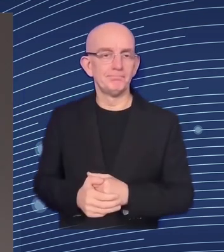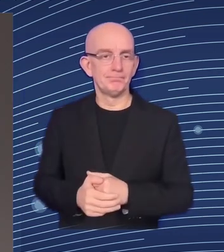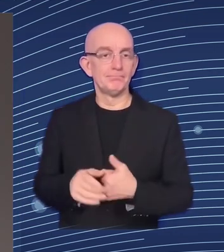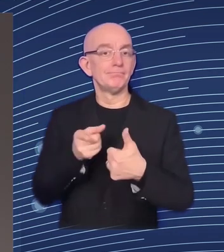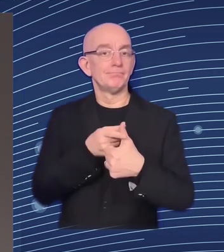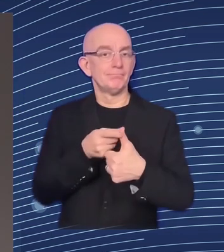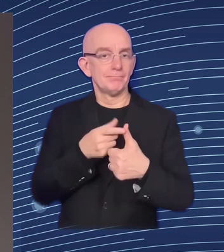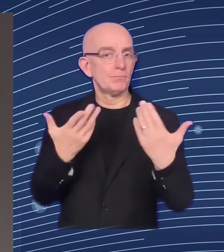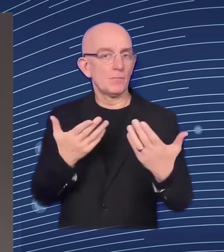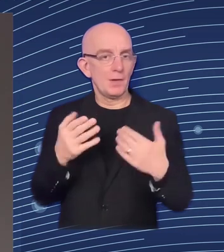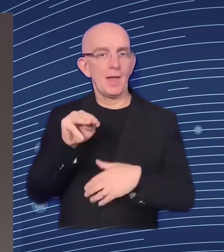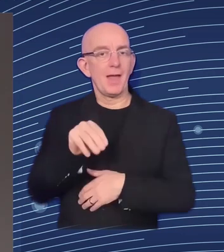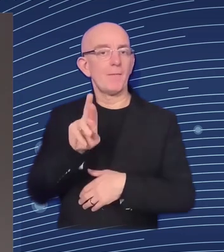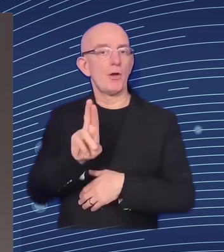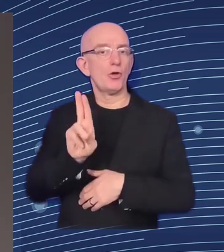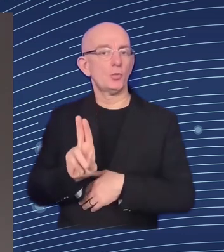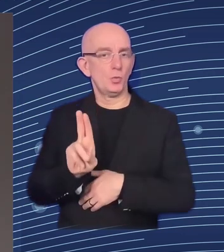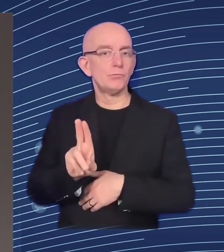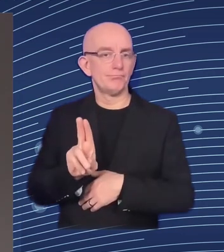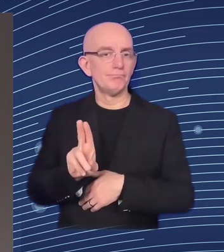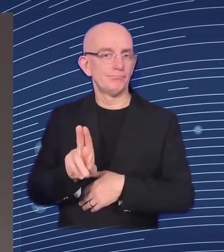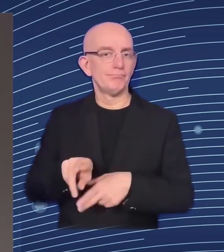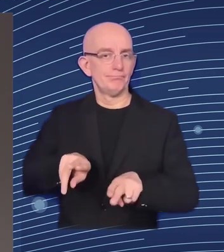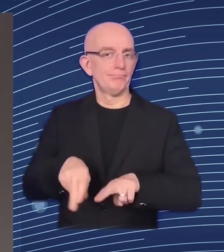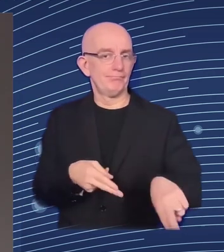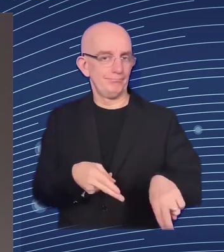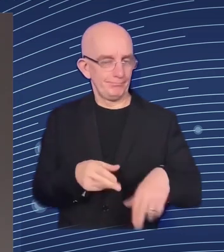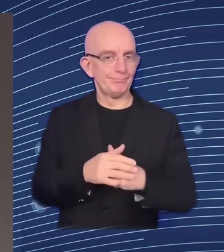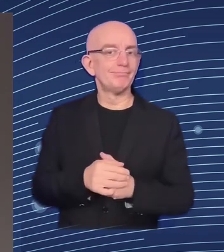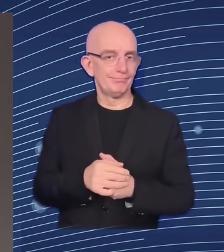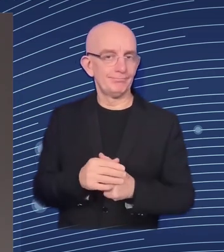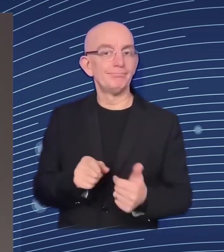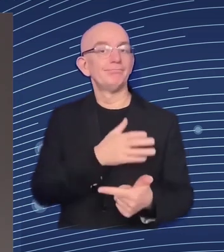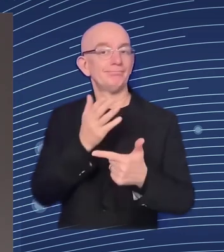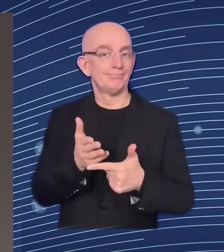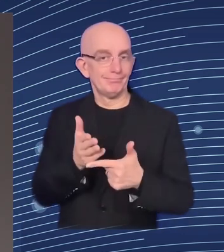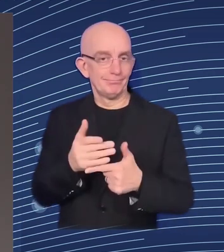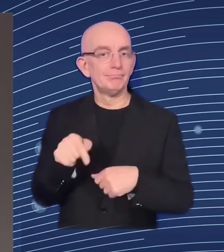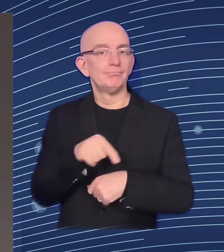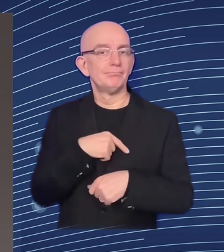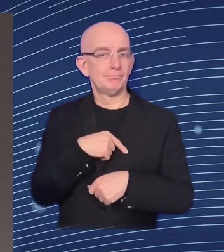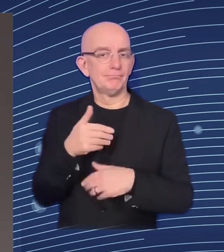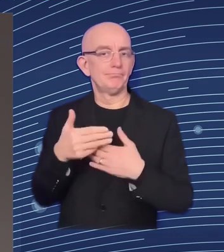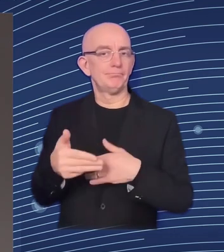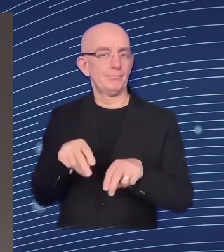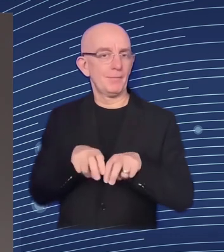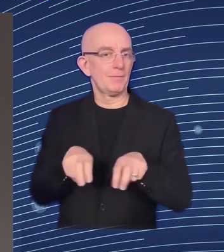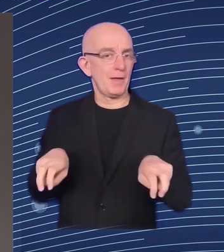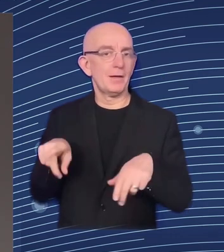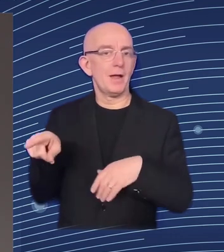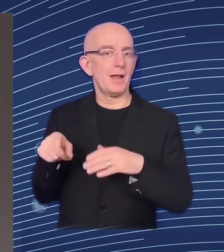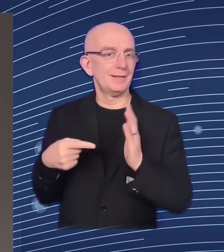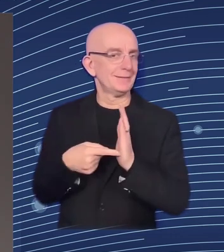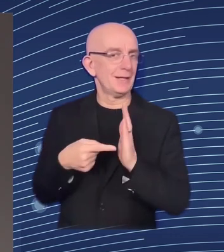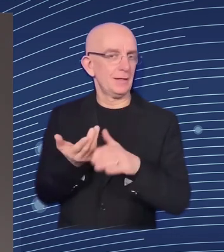and the ebrd and then we also have a panel of technical experts if you as participants have any questions that you would like to ask please use